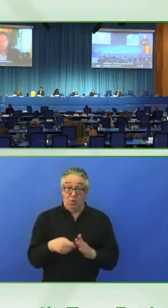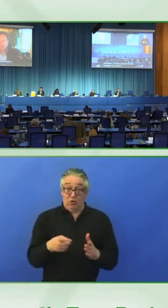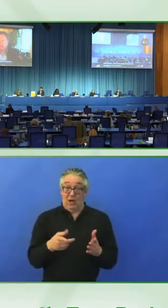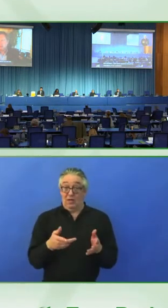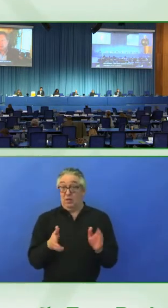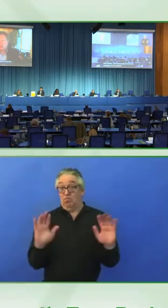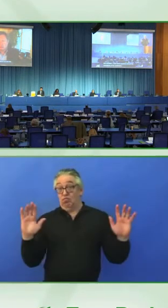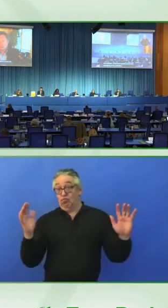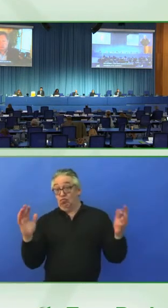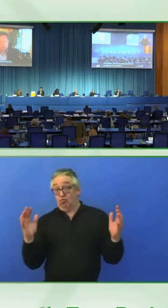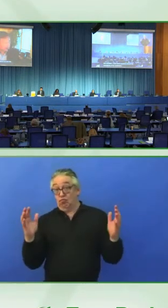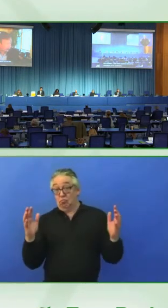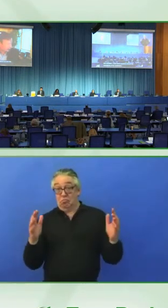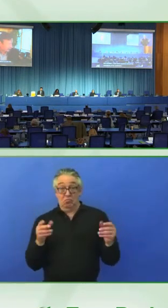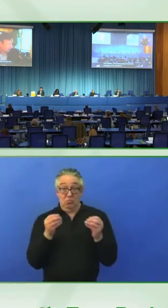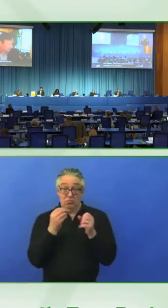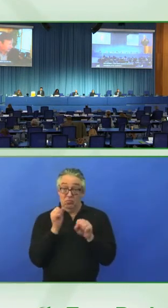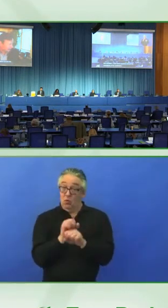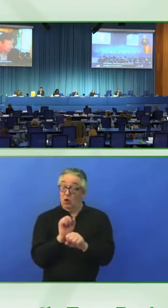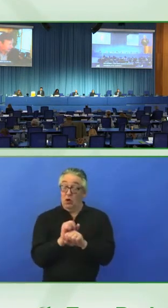great work. It's so needed.